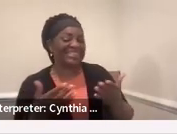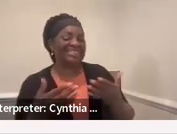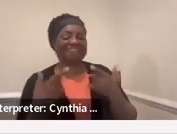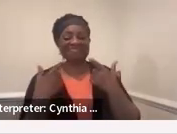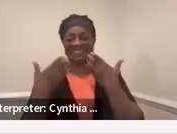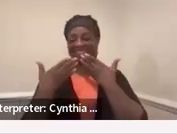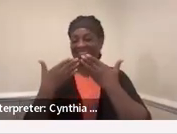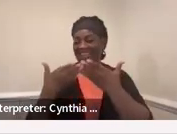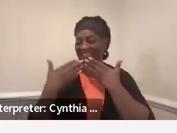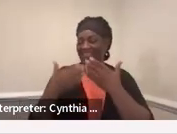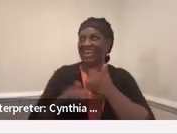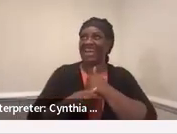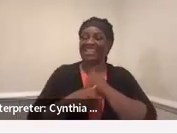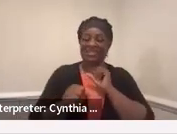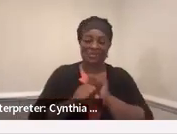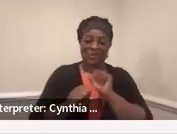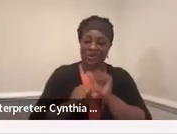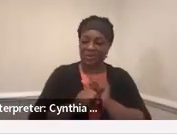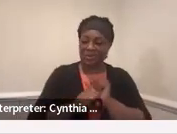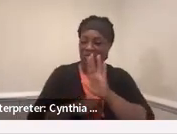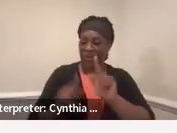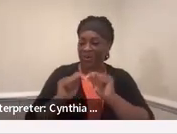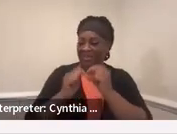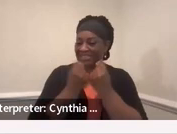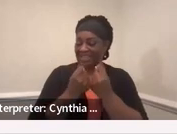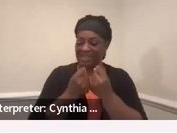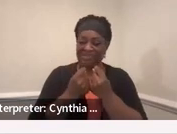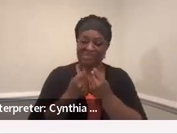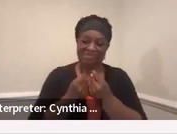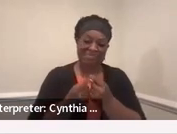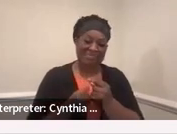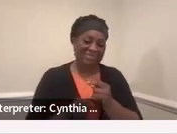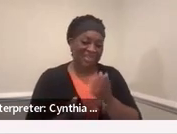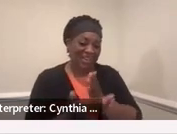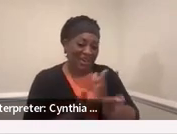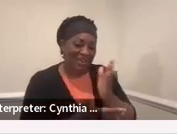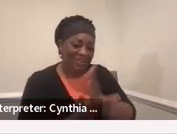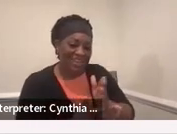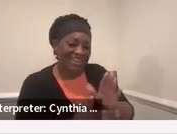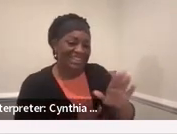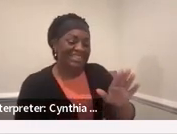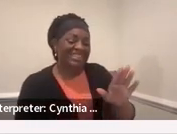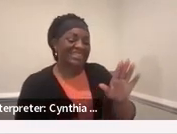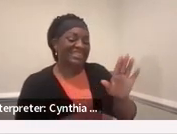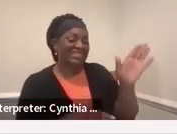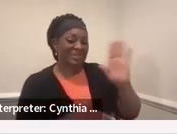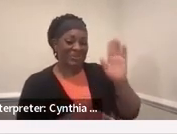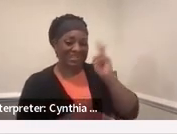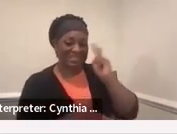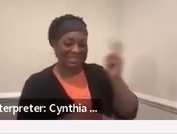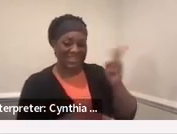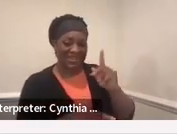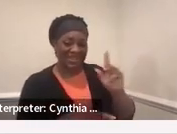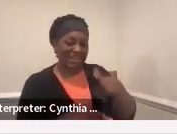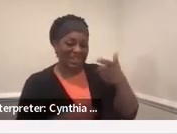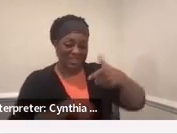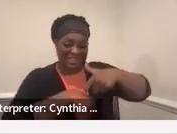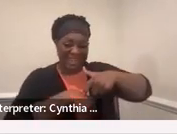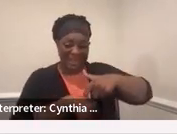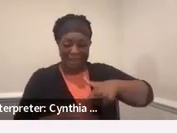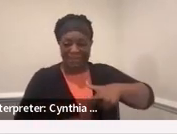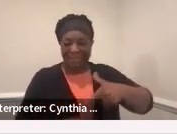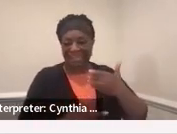Thank you. I love working with your team. All right. So we will see you guys at another time.